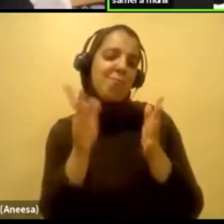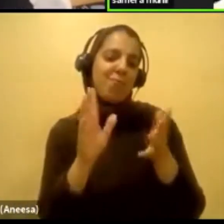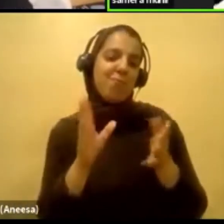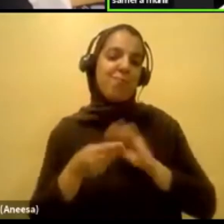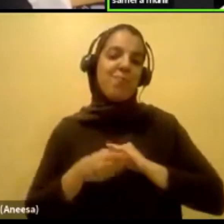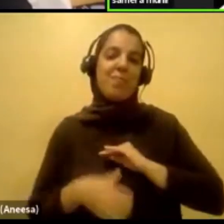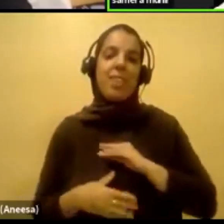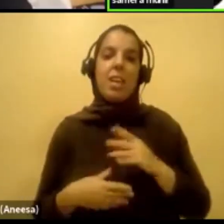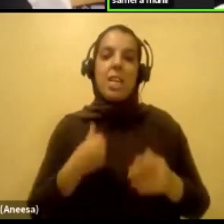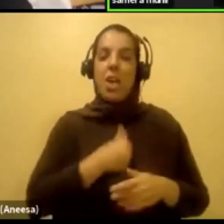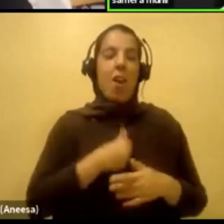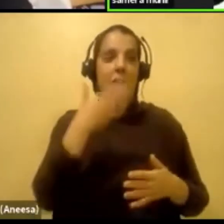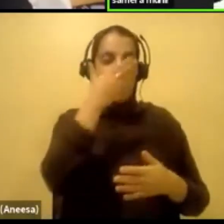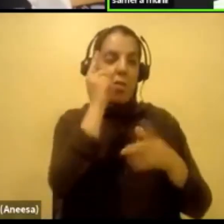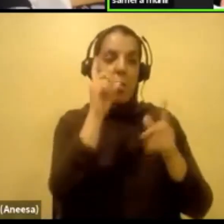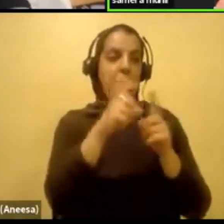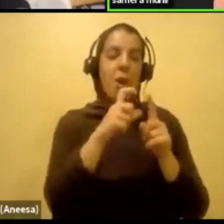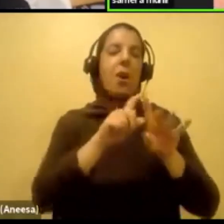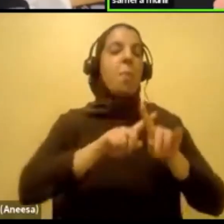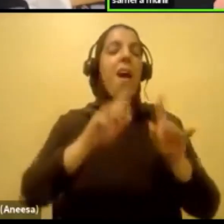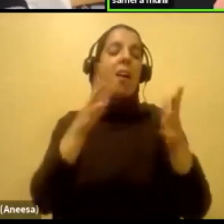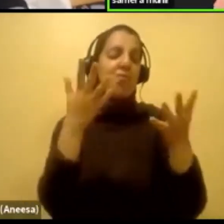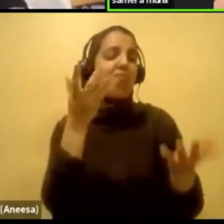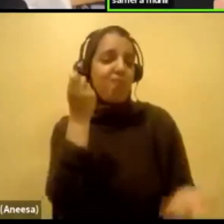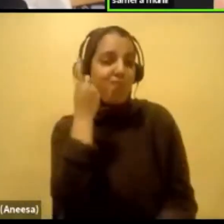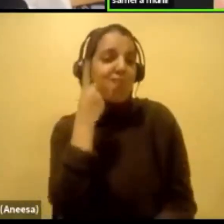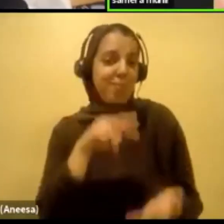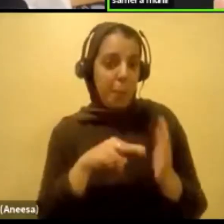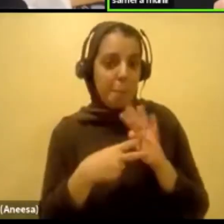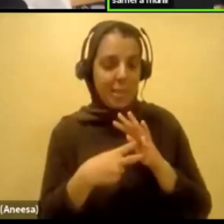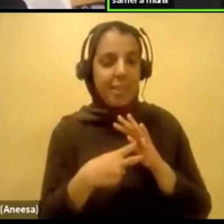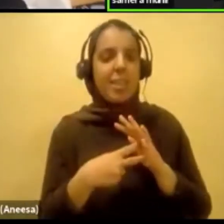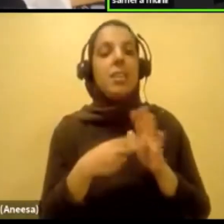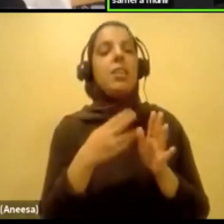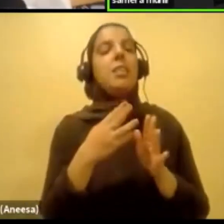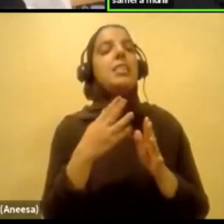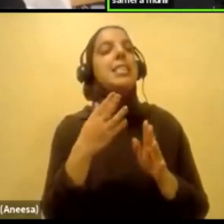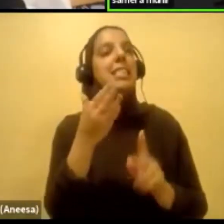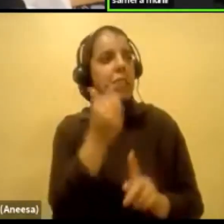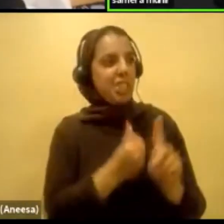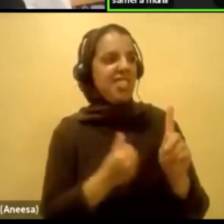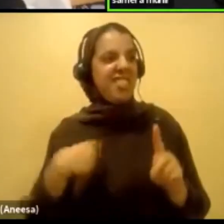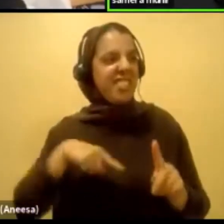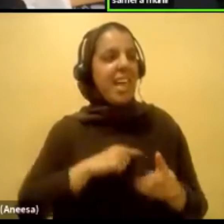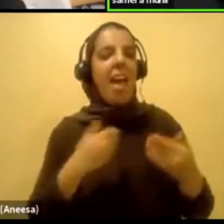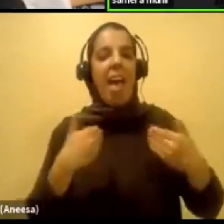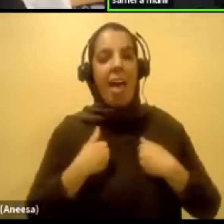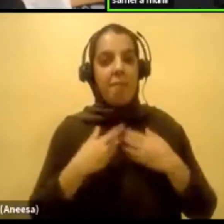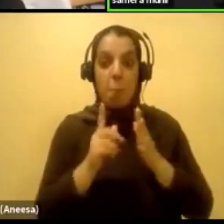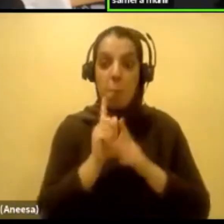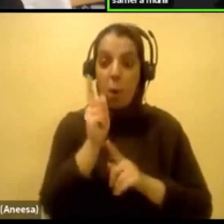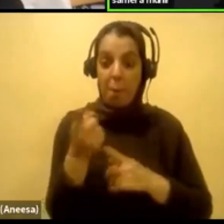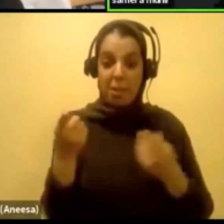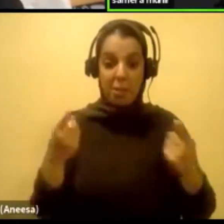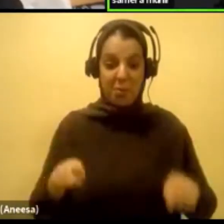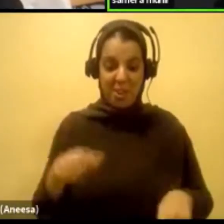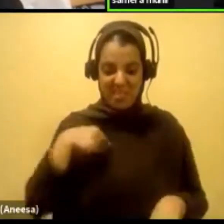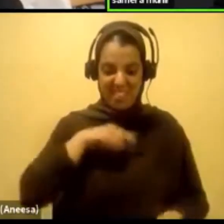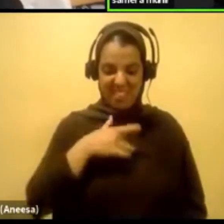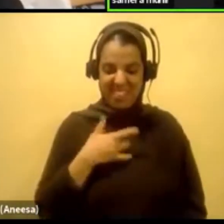I'm forgetting the word, but yeah. So, um, in that regard, like we all have moments where we don't feel